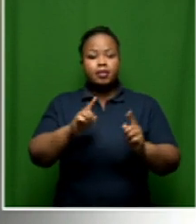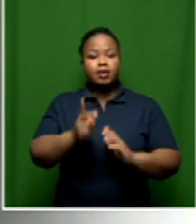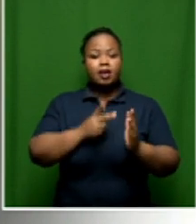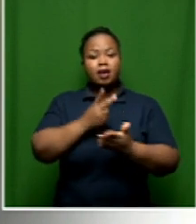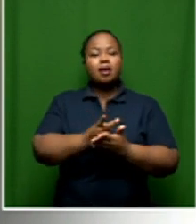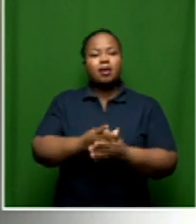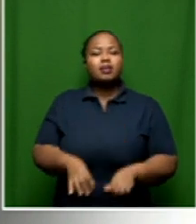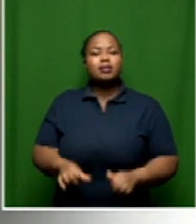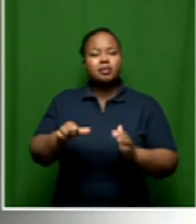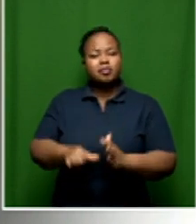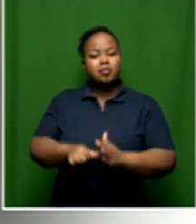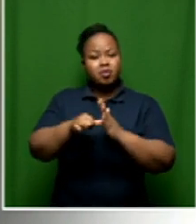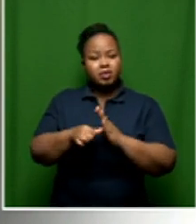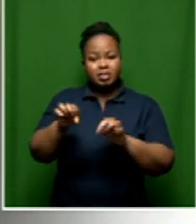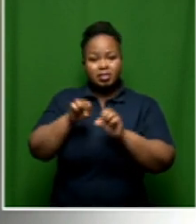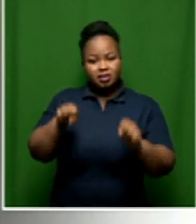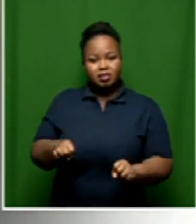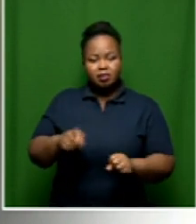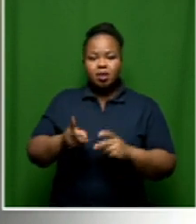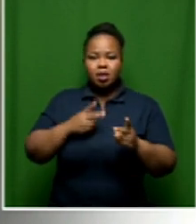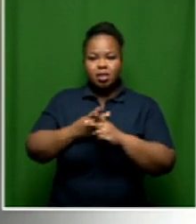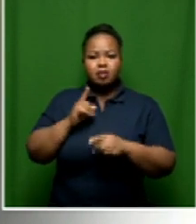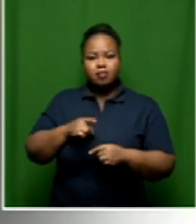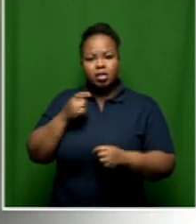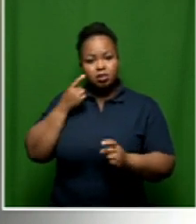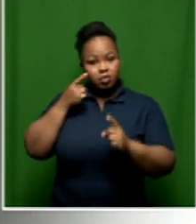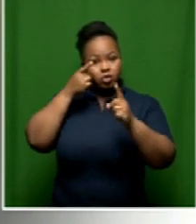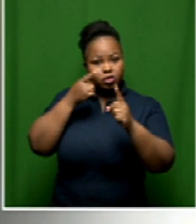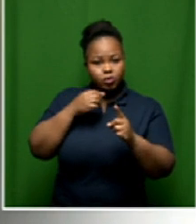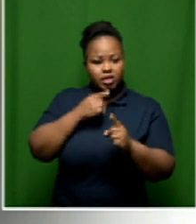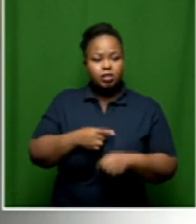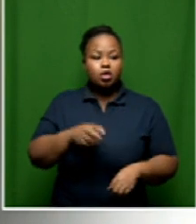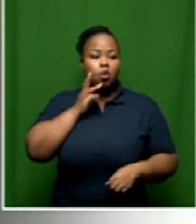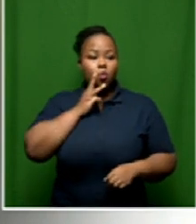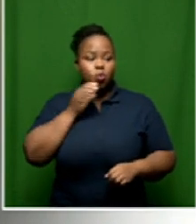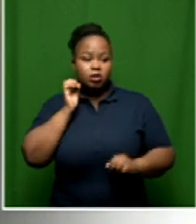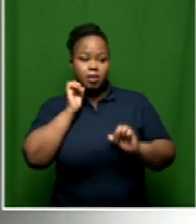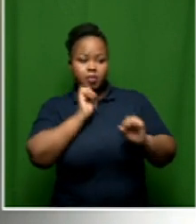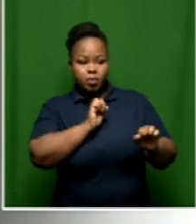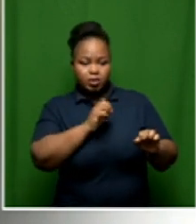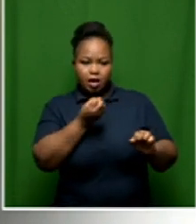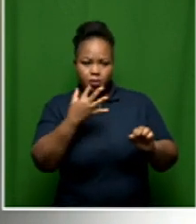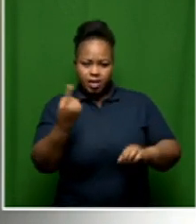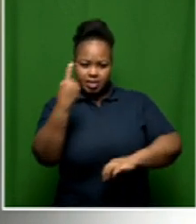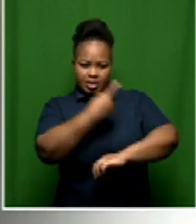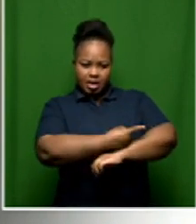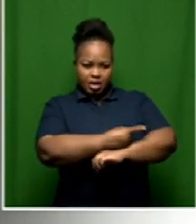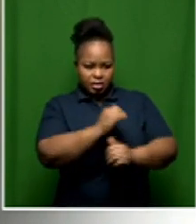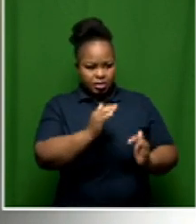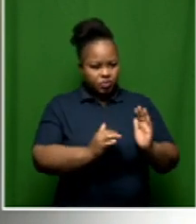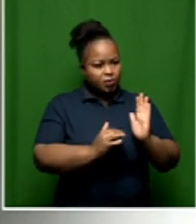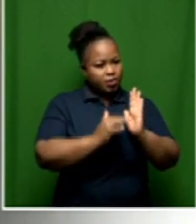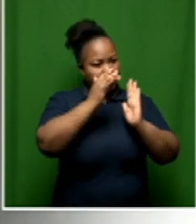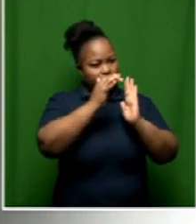is the system also gives you a projection to say, with the water that you have, how many days it will last you